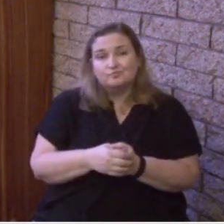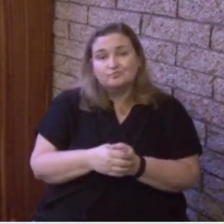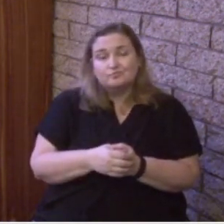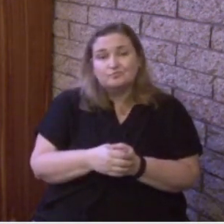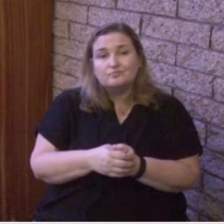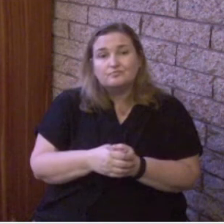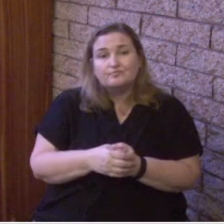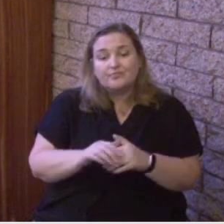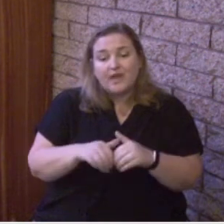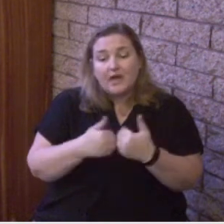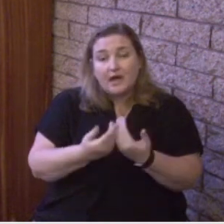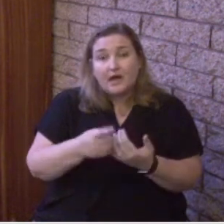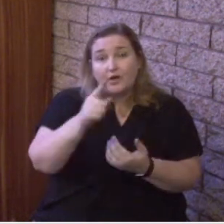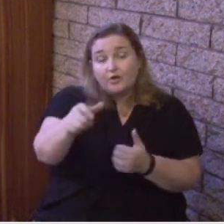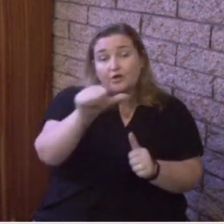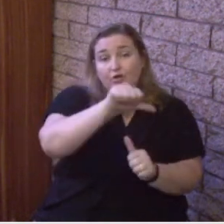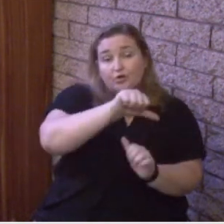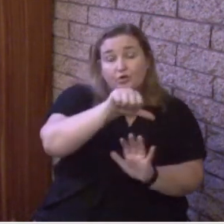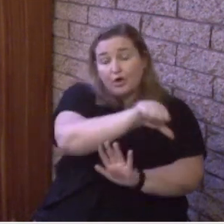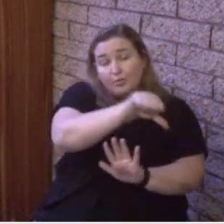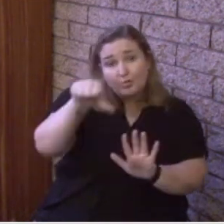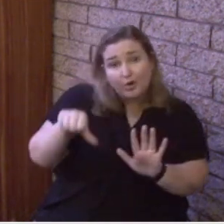How are you prioritizing this?